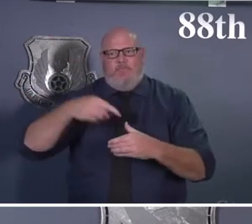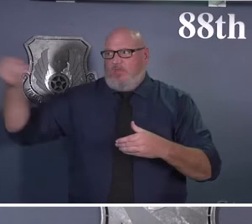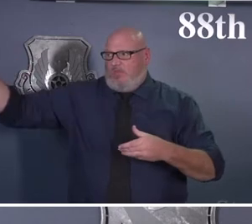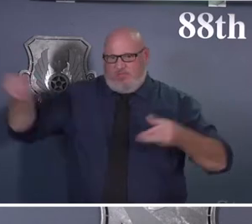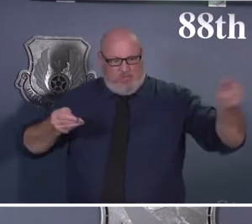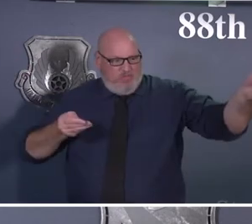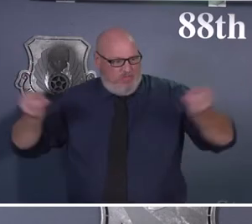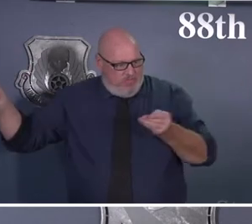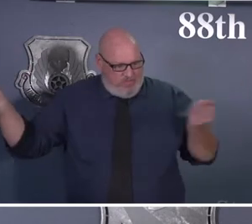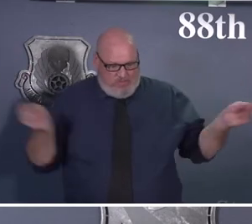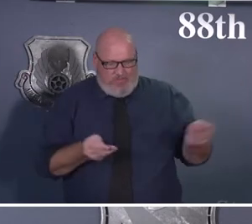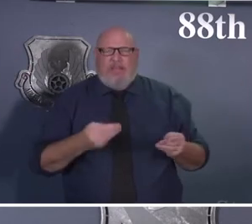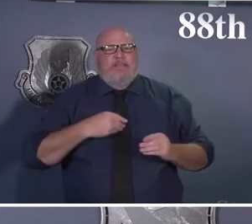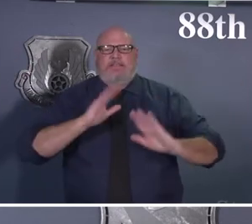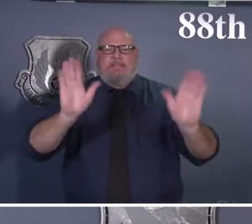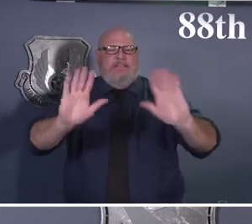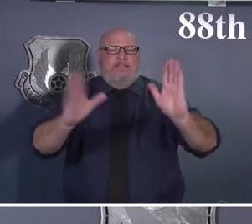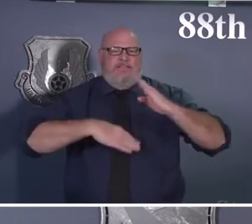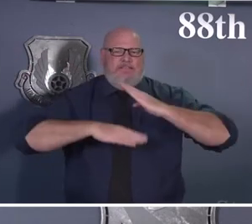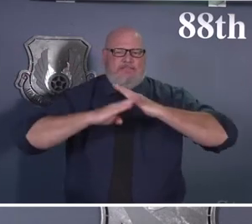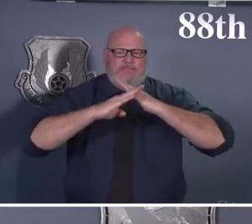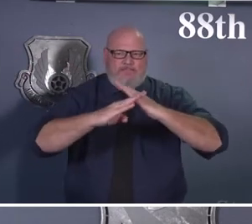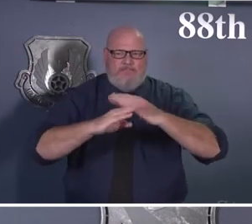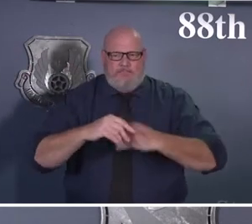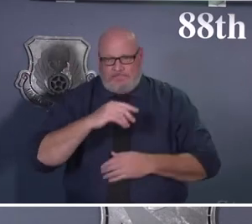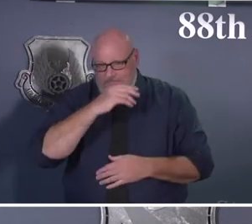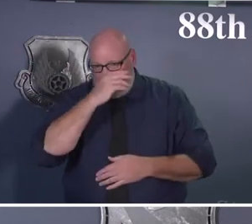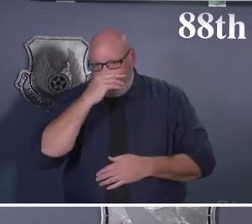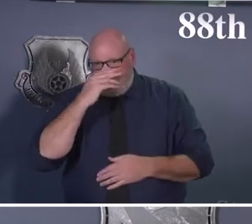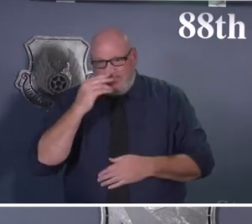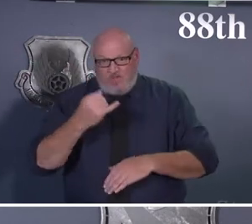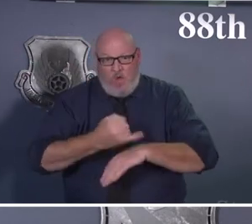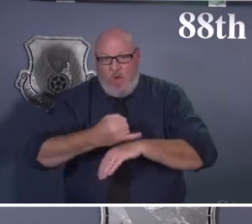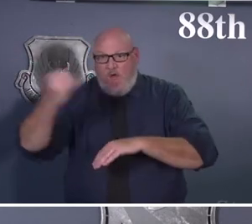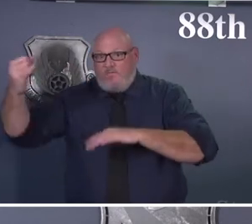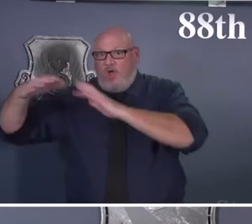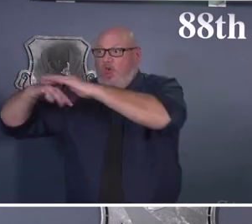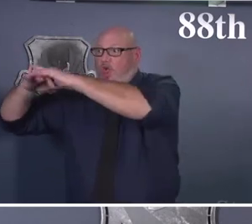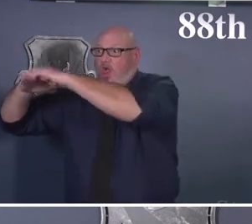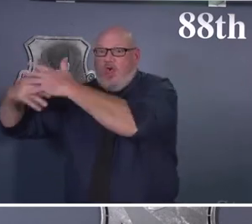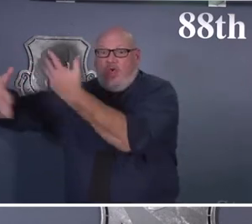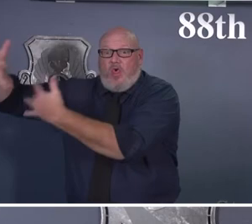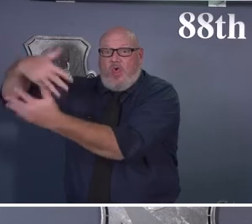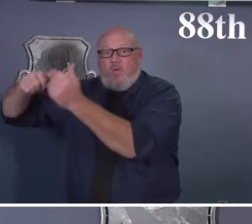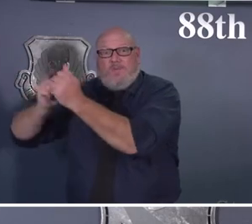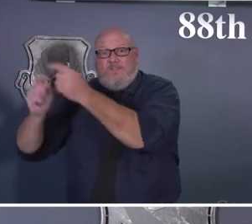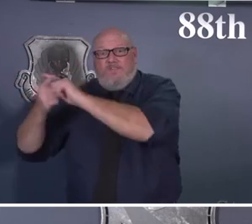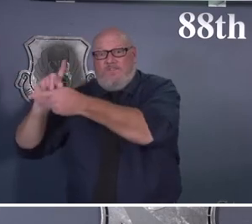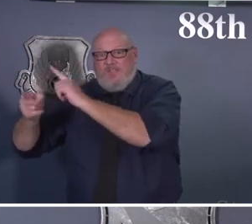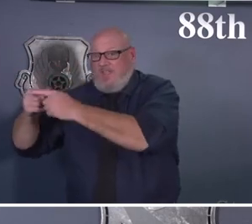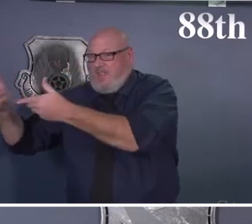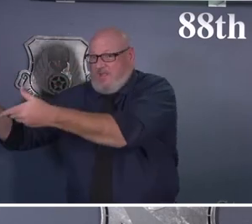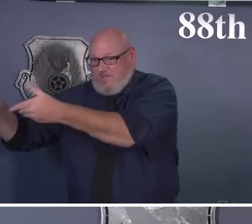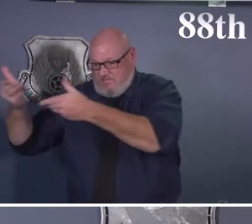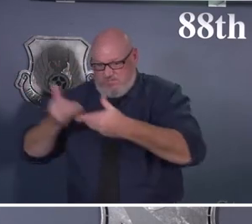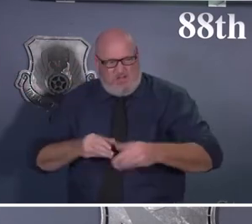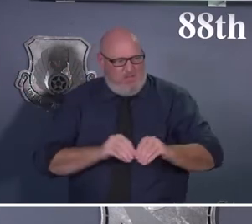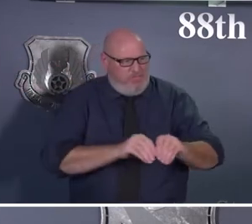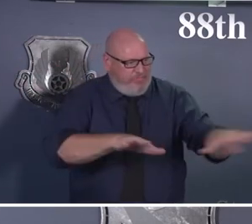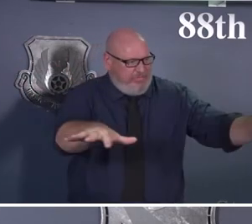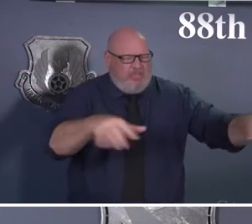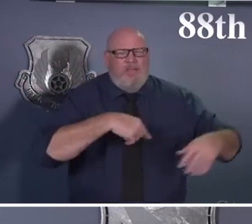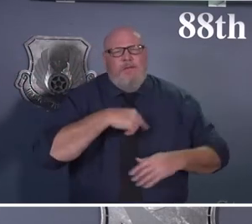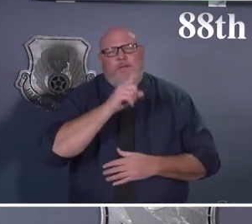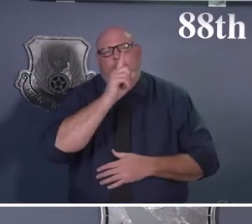off installation, large gatherings, big events, those types of things. And so we continue to reduce gatherings to that 25% or less